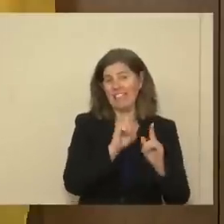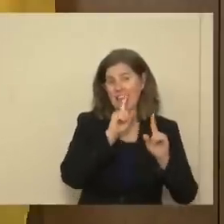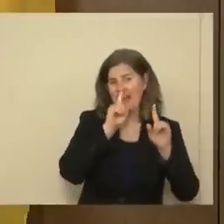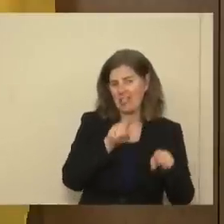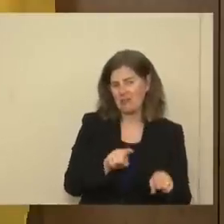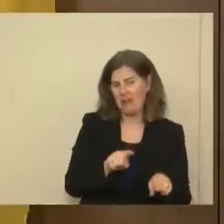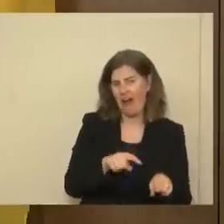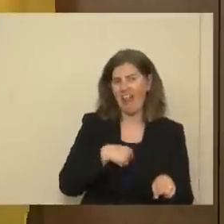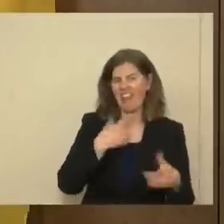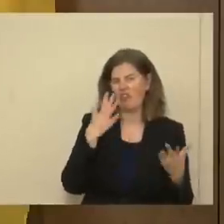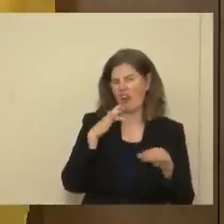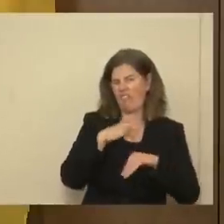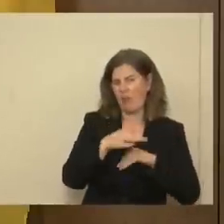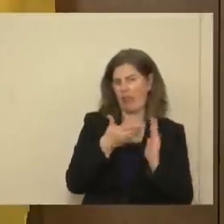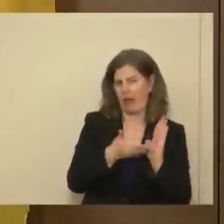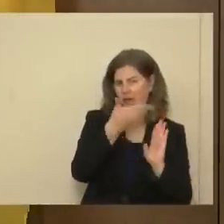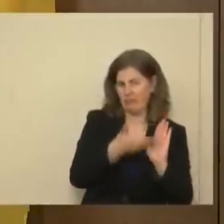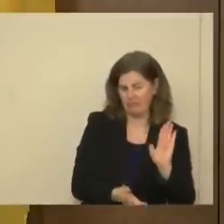that I think that's already available.